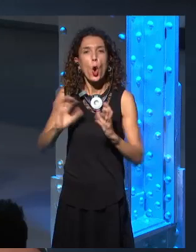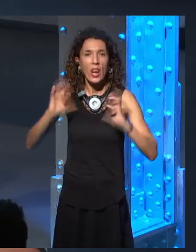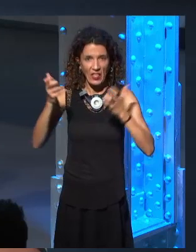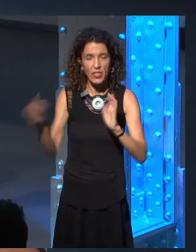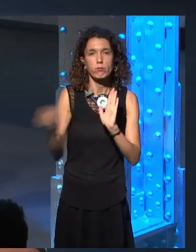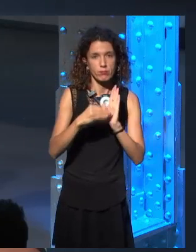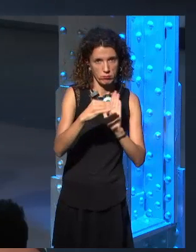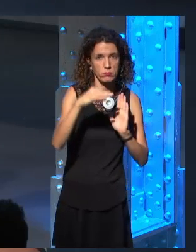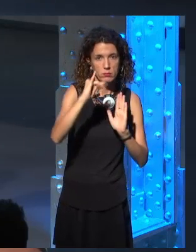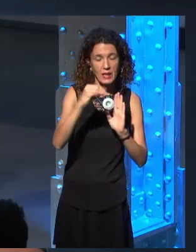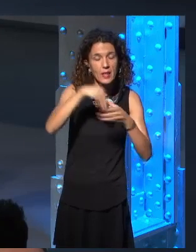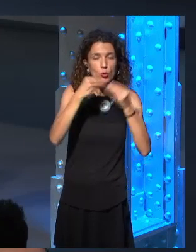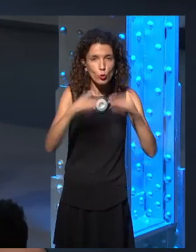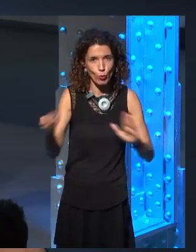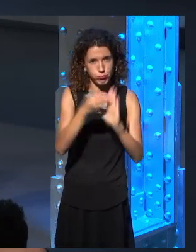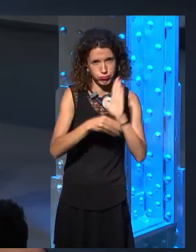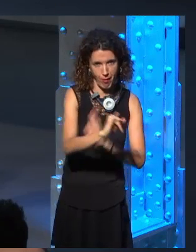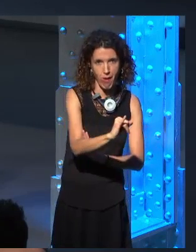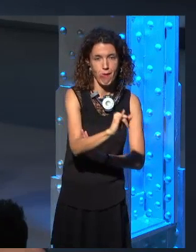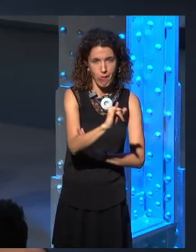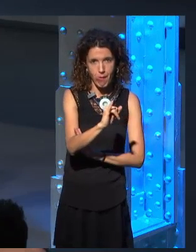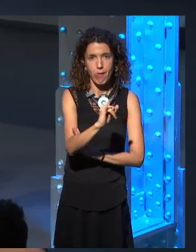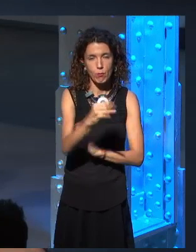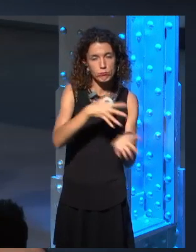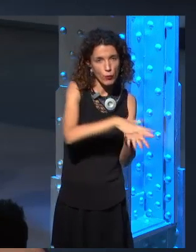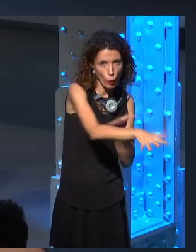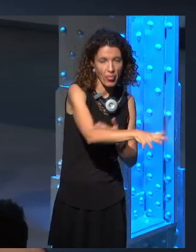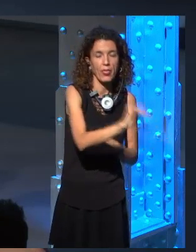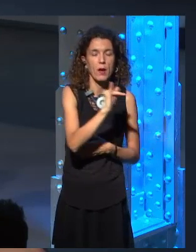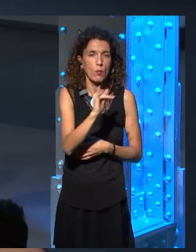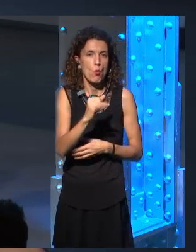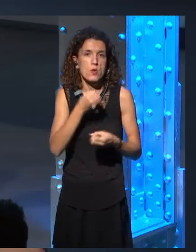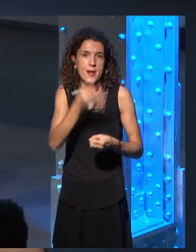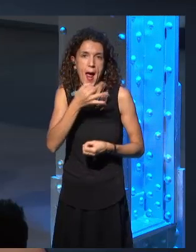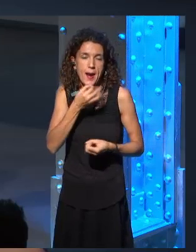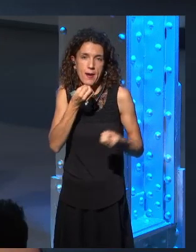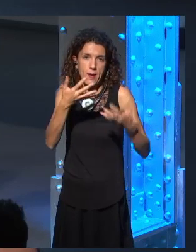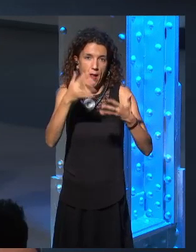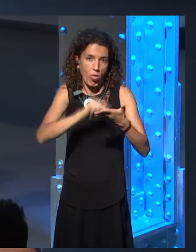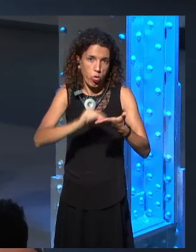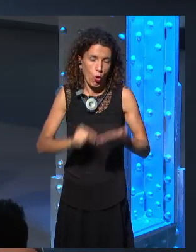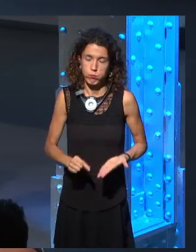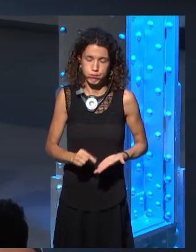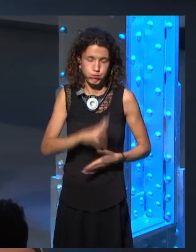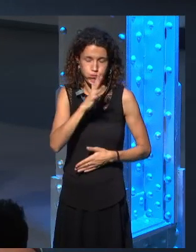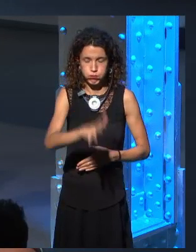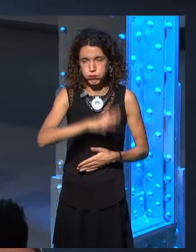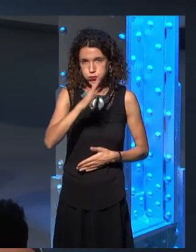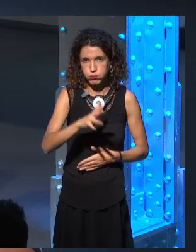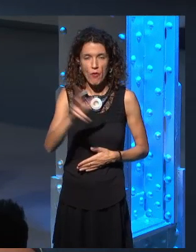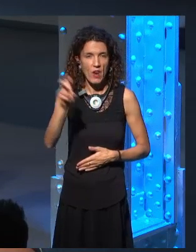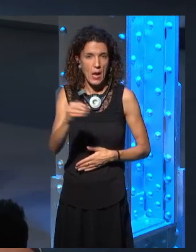he's, he's a great storyteller, and I think it's worth looking at his work,